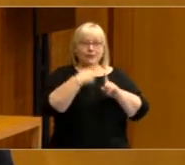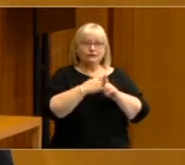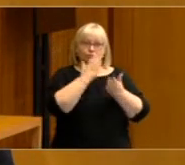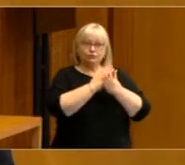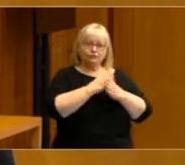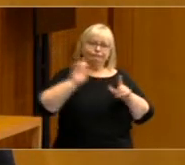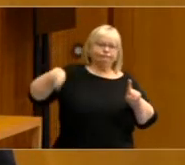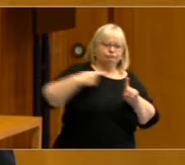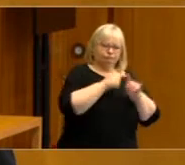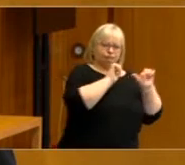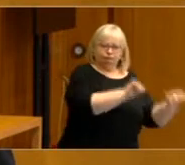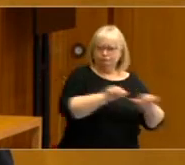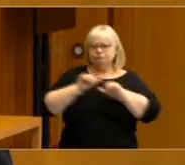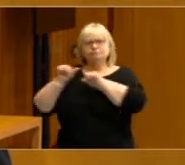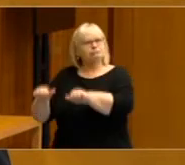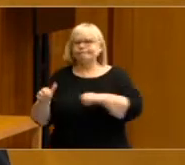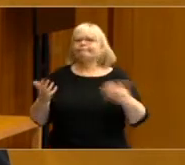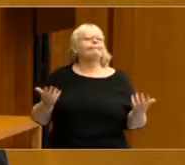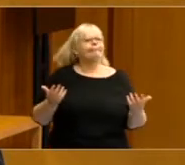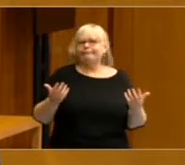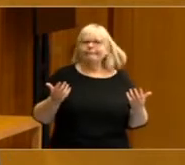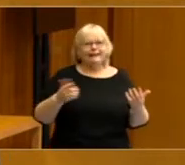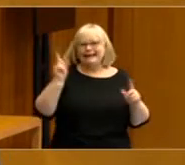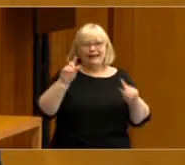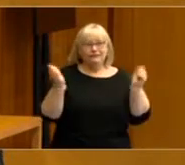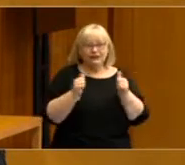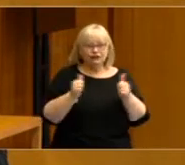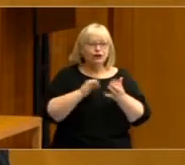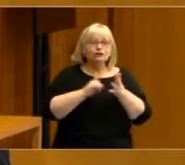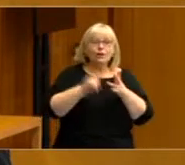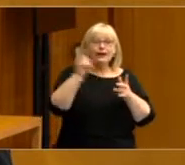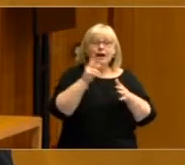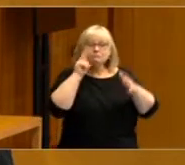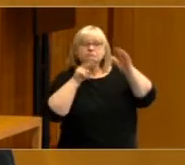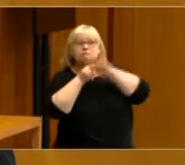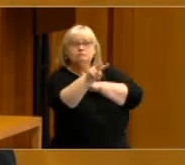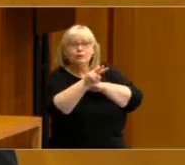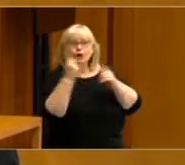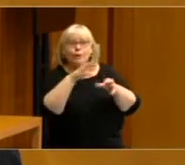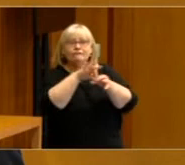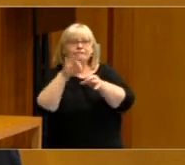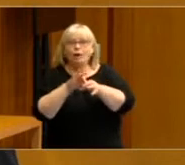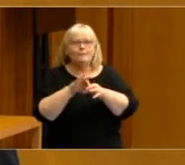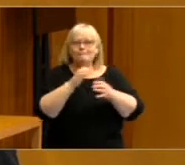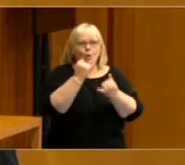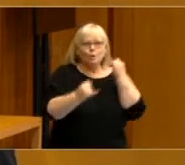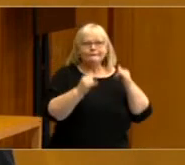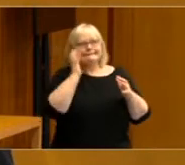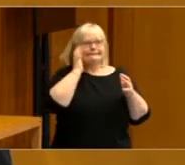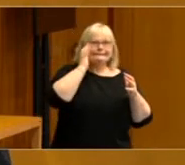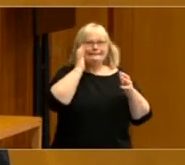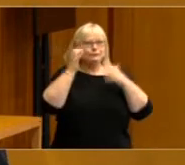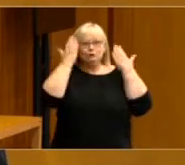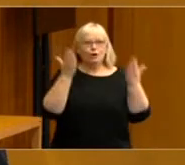contributing to greater unpredictability in electoral politics in Australia. And following these